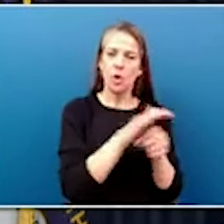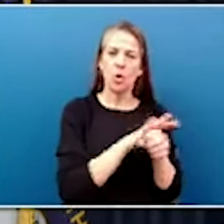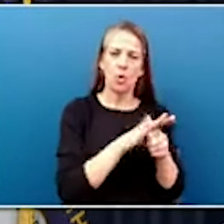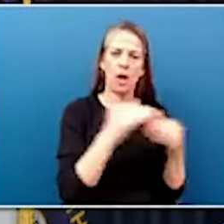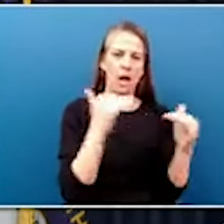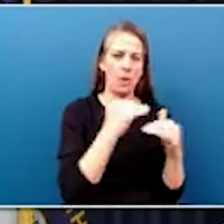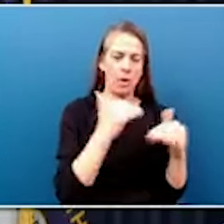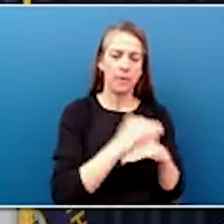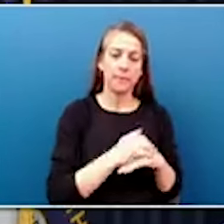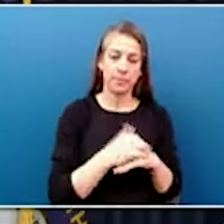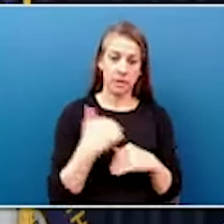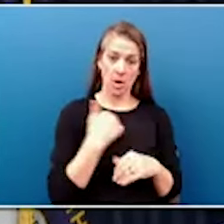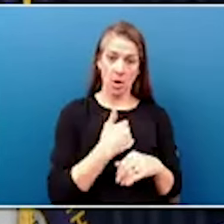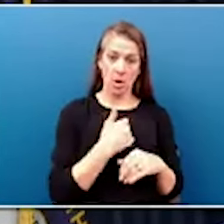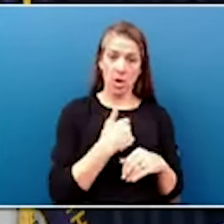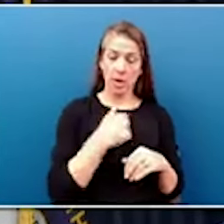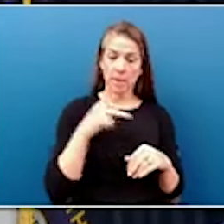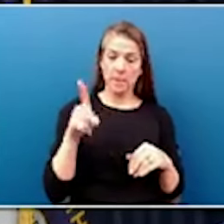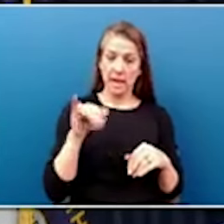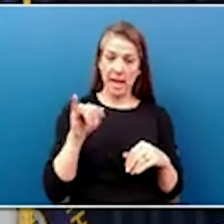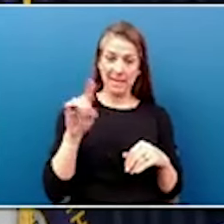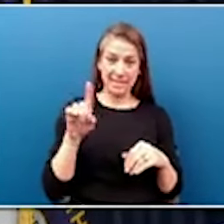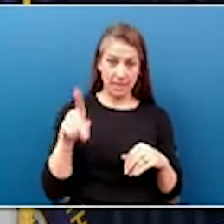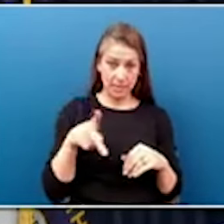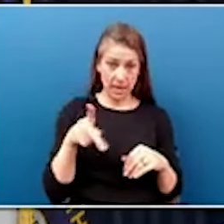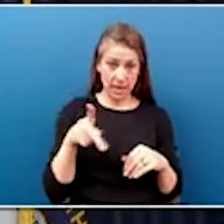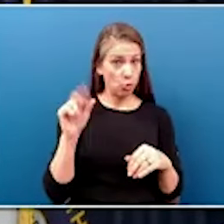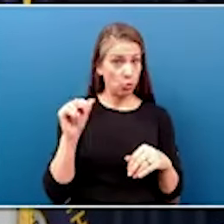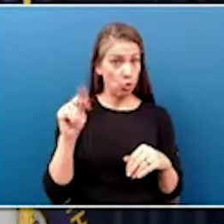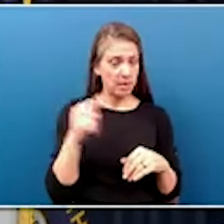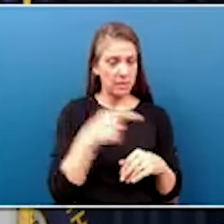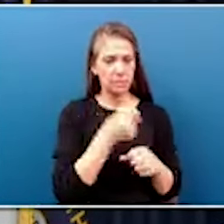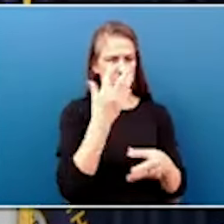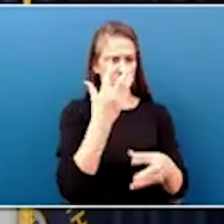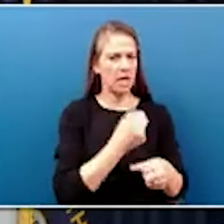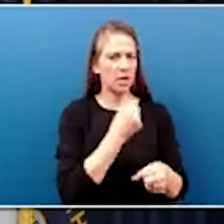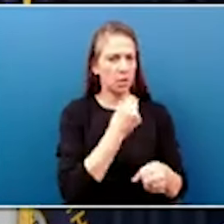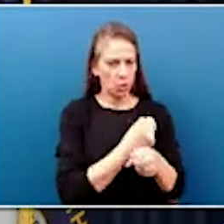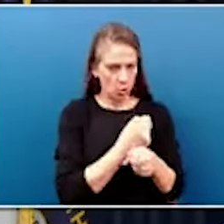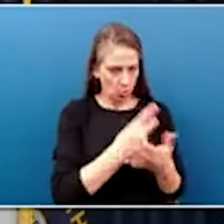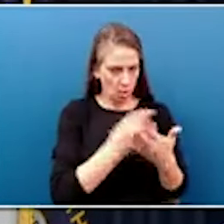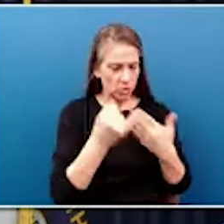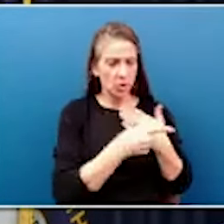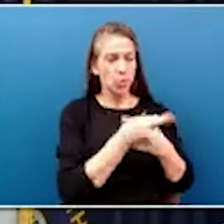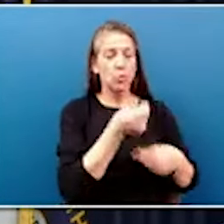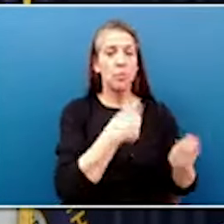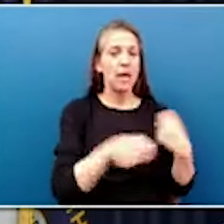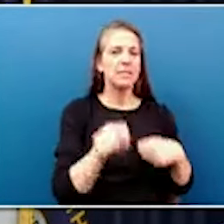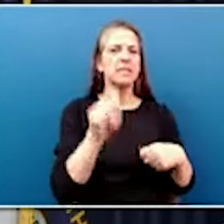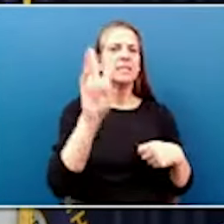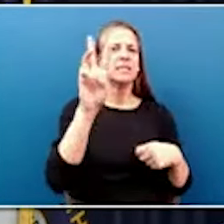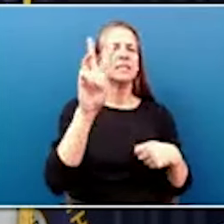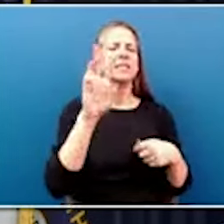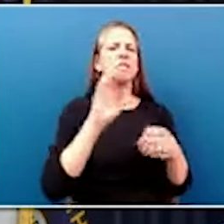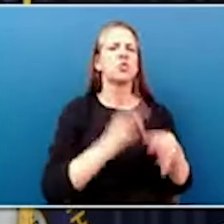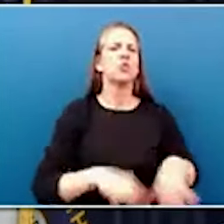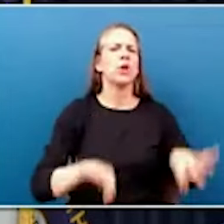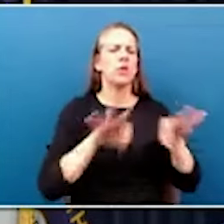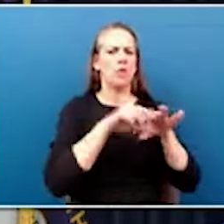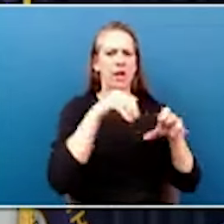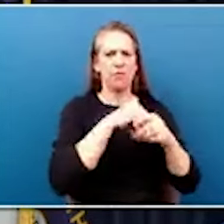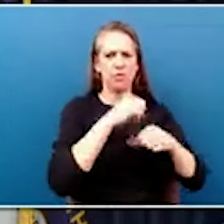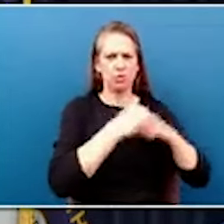Our PIDP grant is a multi-year project consisting of replacing six critical infrastructure components dating from